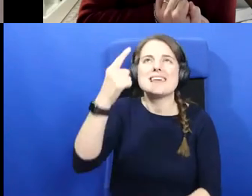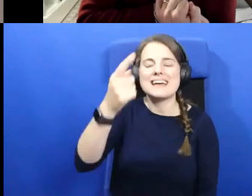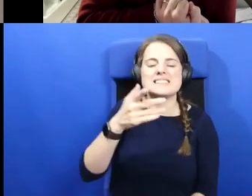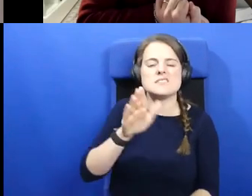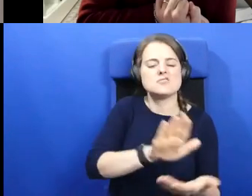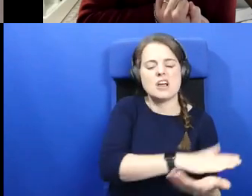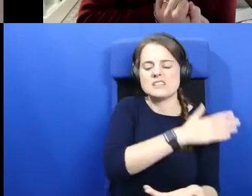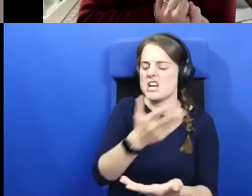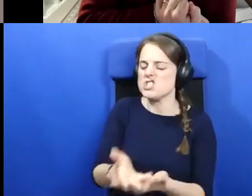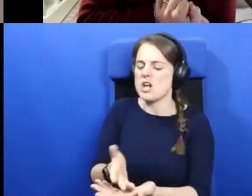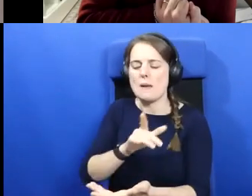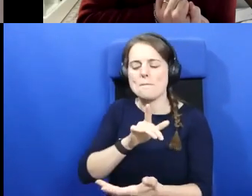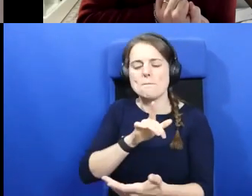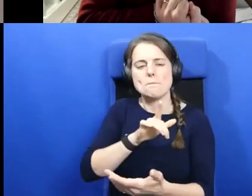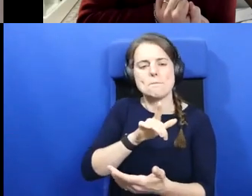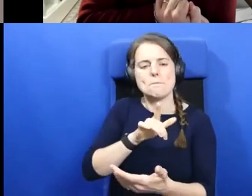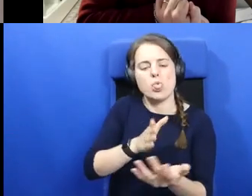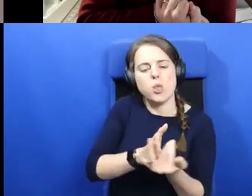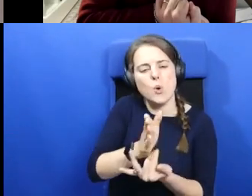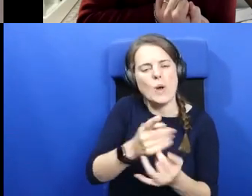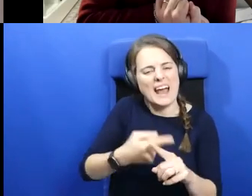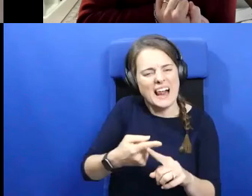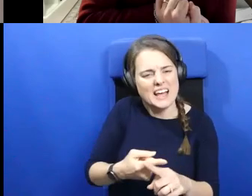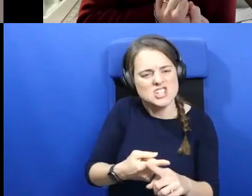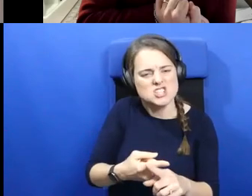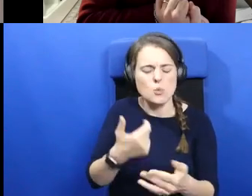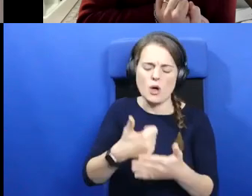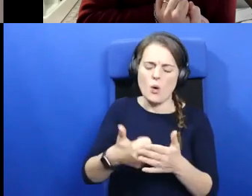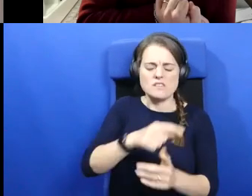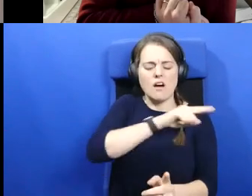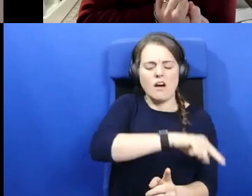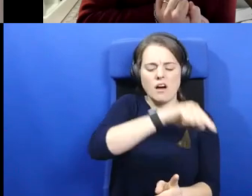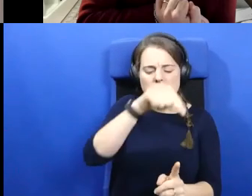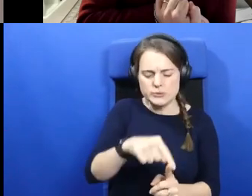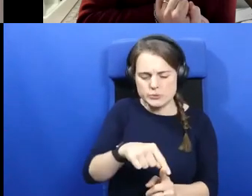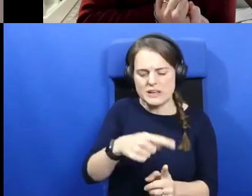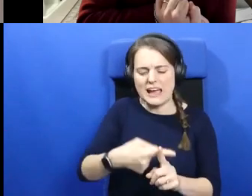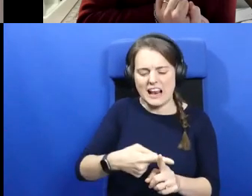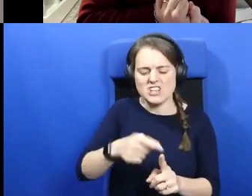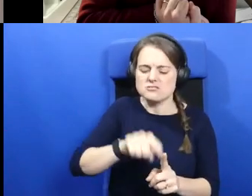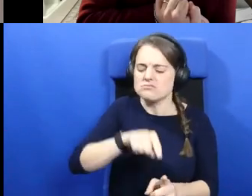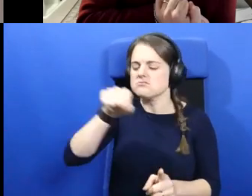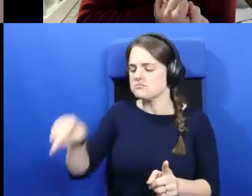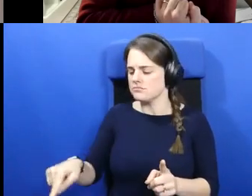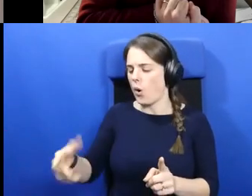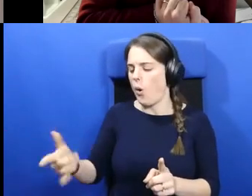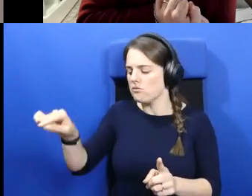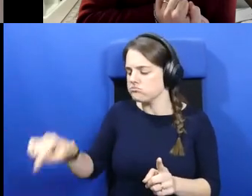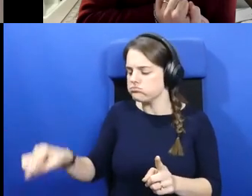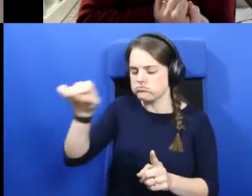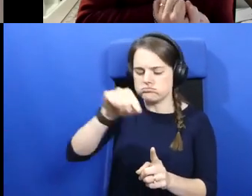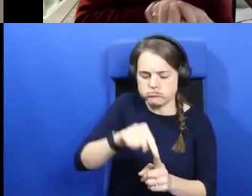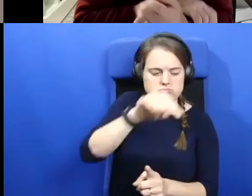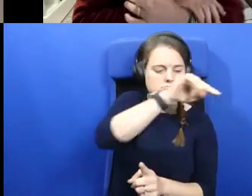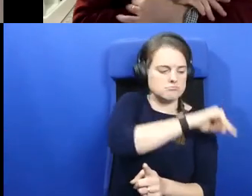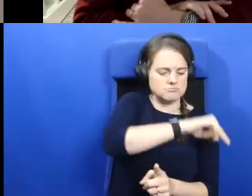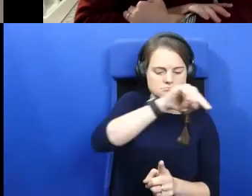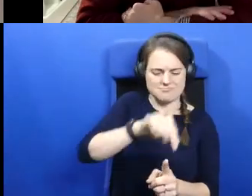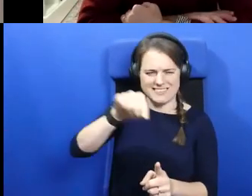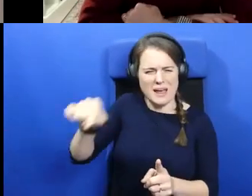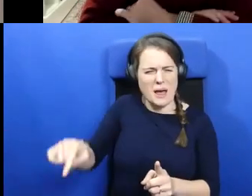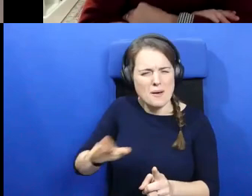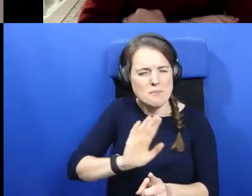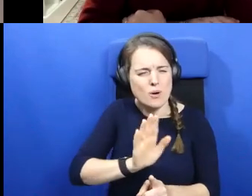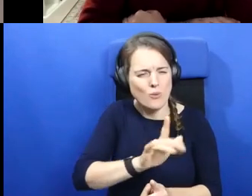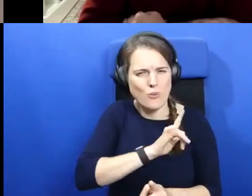path, but do we need to go through, you know, to, to, we have so many languages that we can avail of and to, to, to use that way. So I think